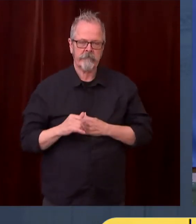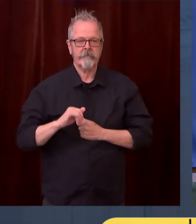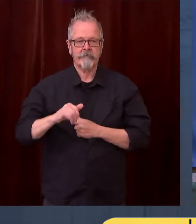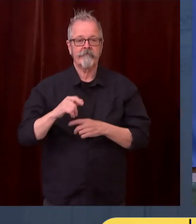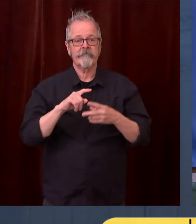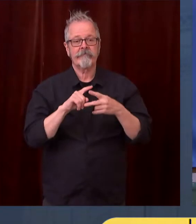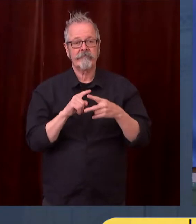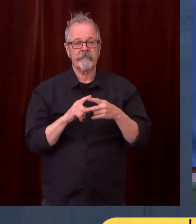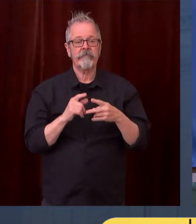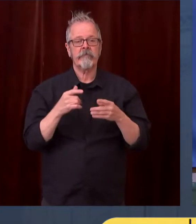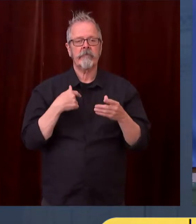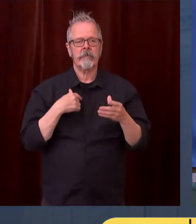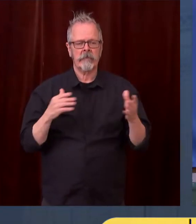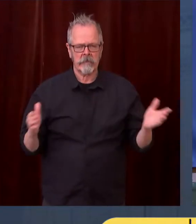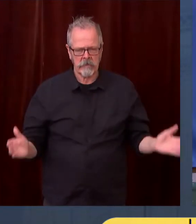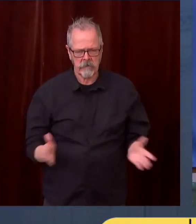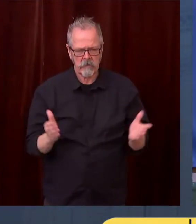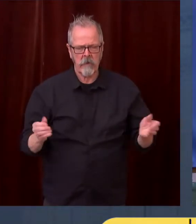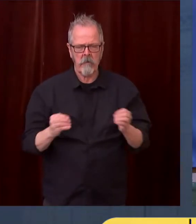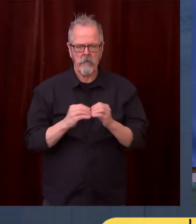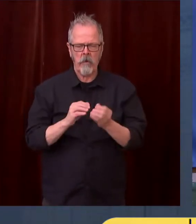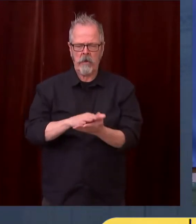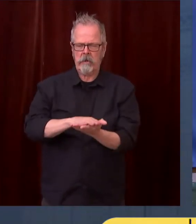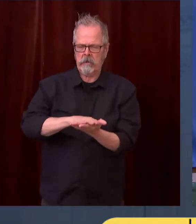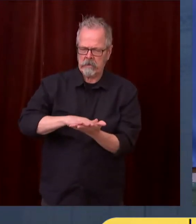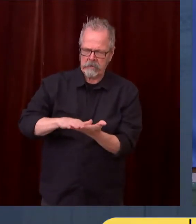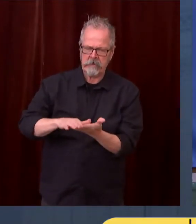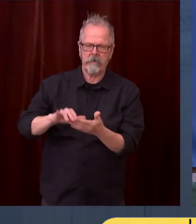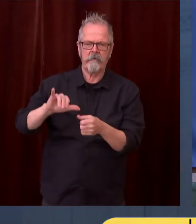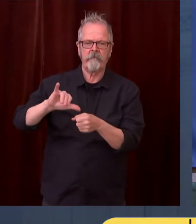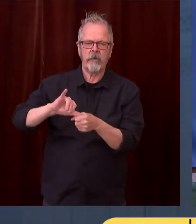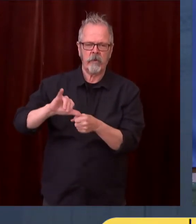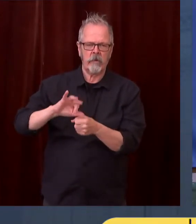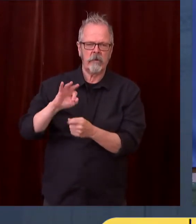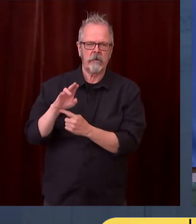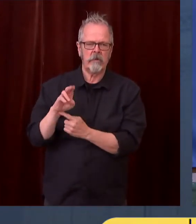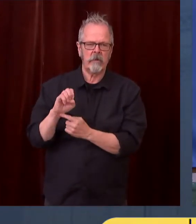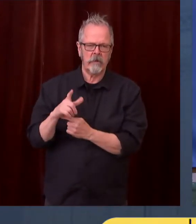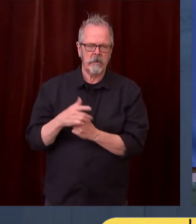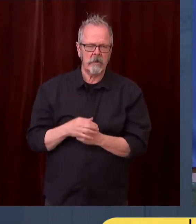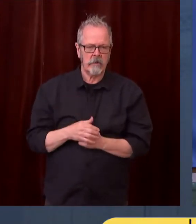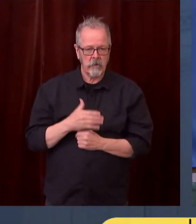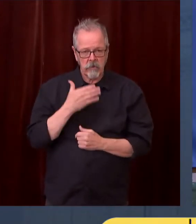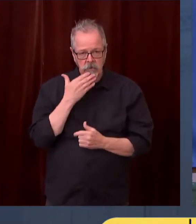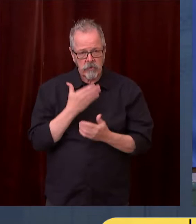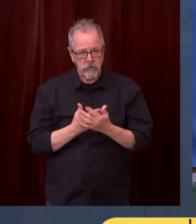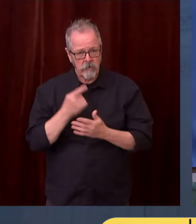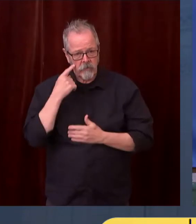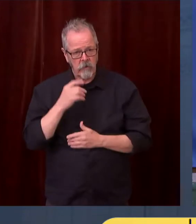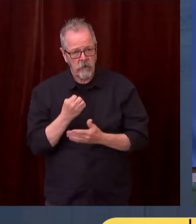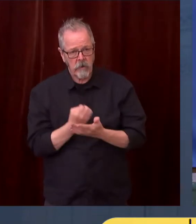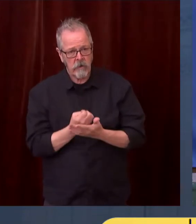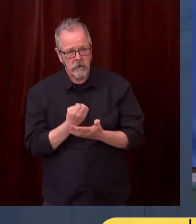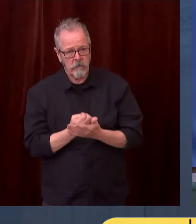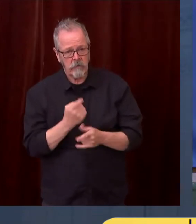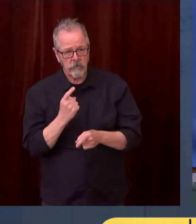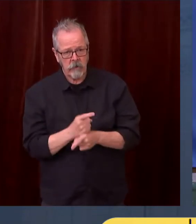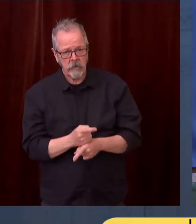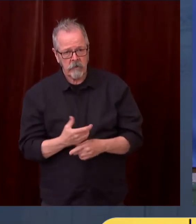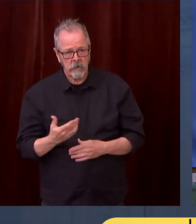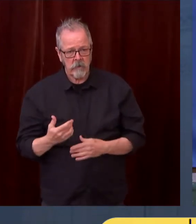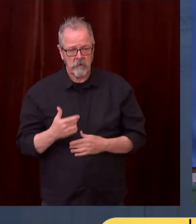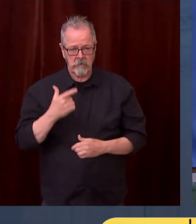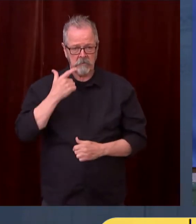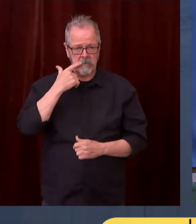Producing those fuels creates economic opportunities across the state of Washington for construction workers potentially